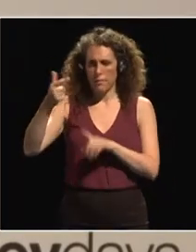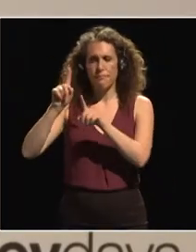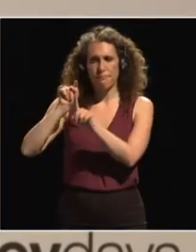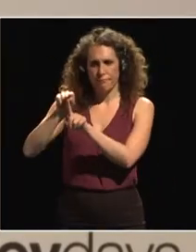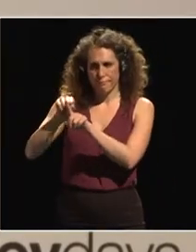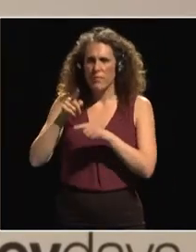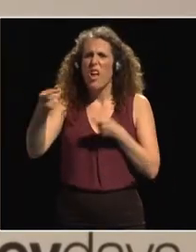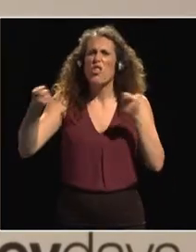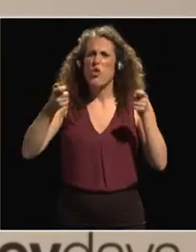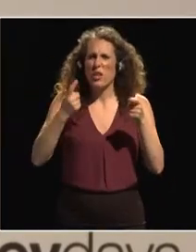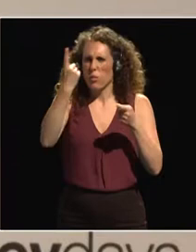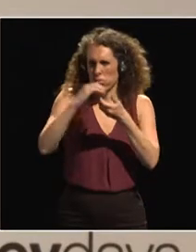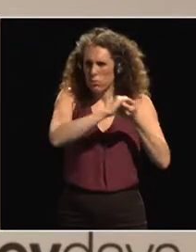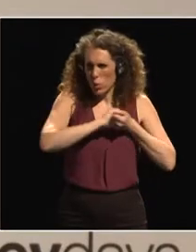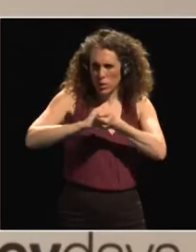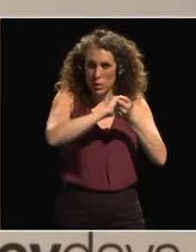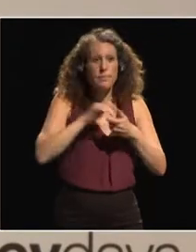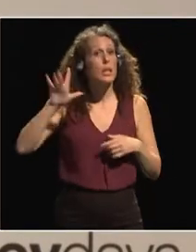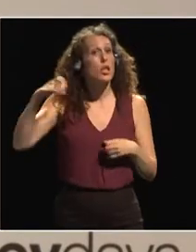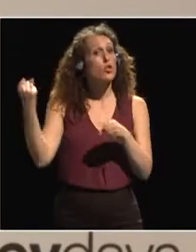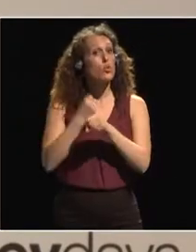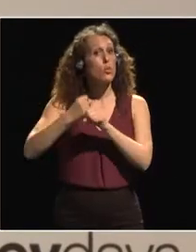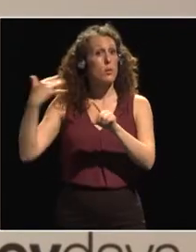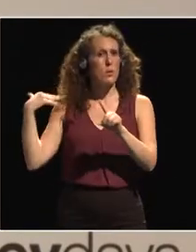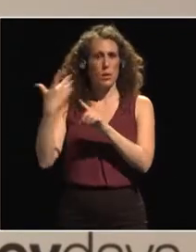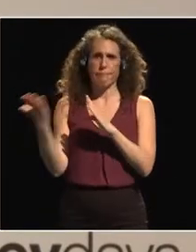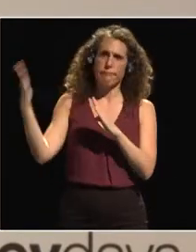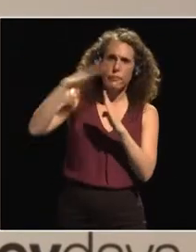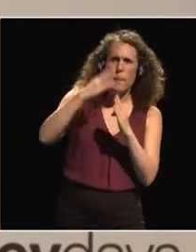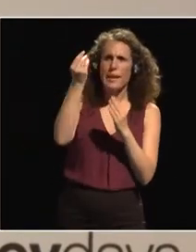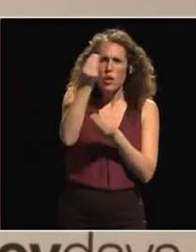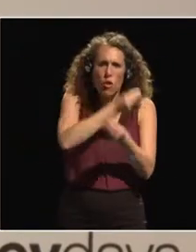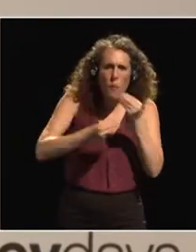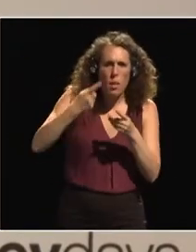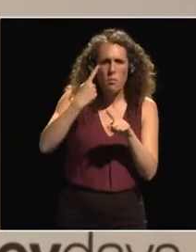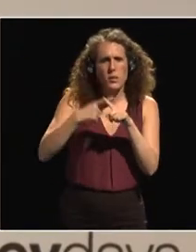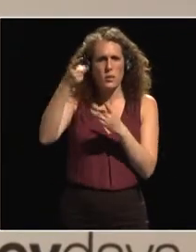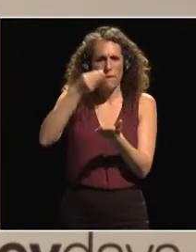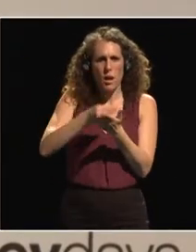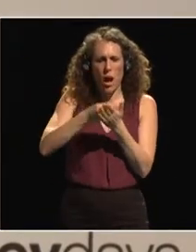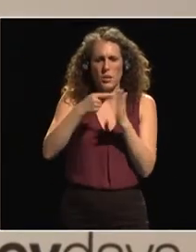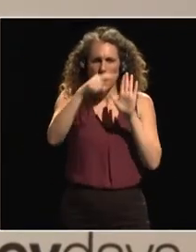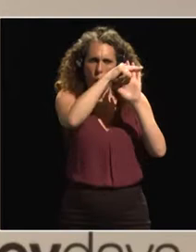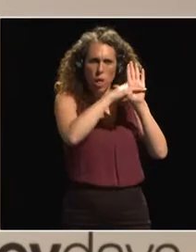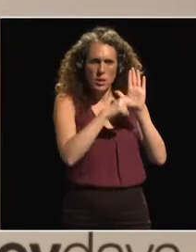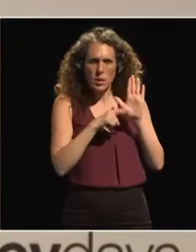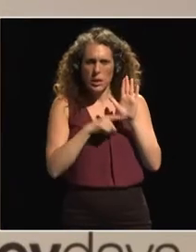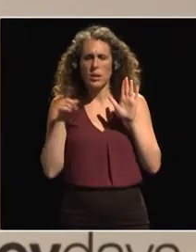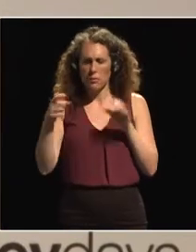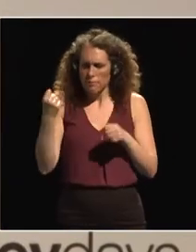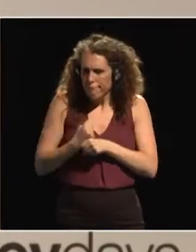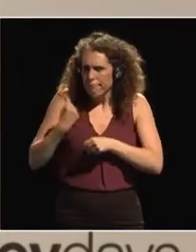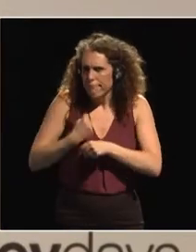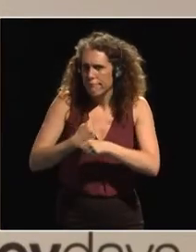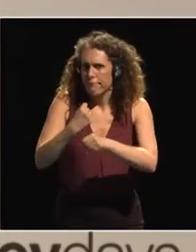He has an extensive career as a senior economic and financial policy maker. He's been vice minister of finance